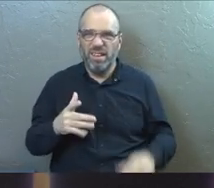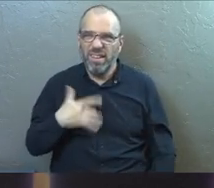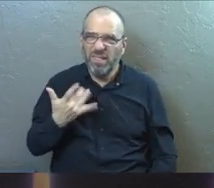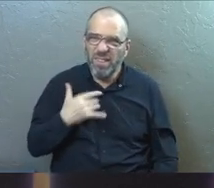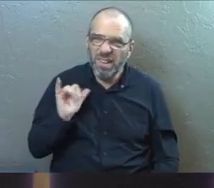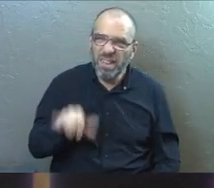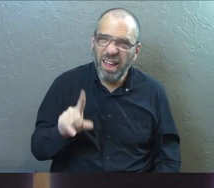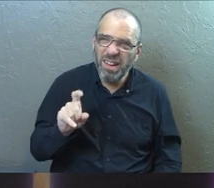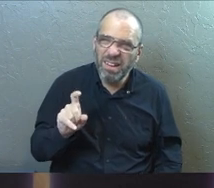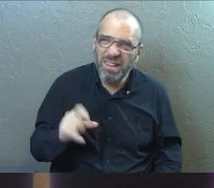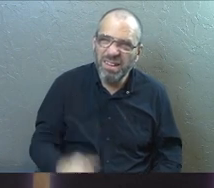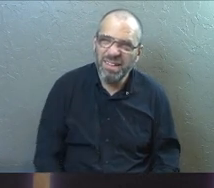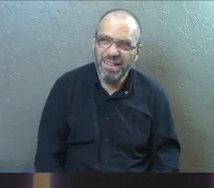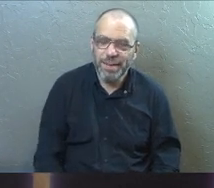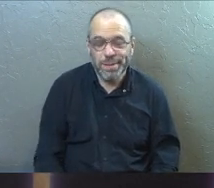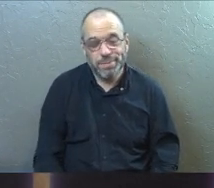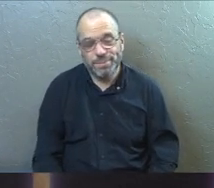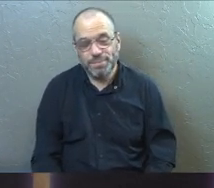that, don't you?